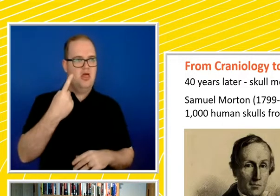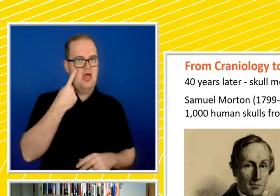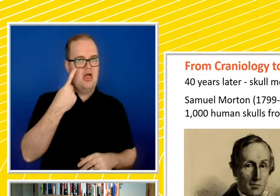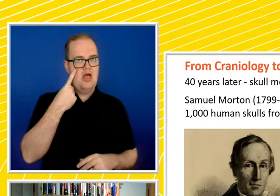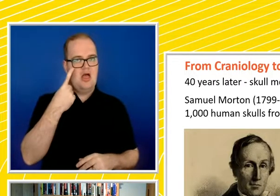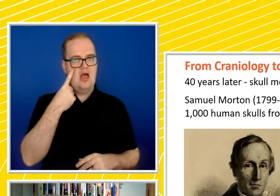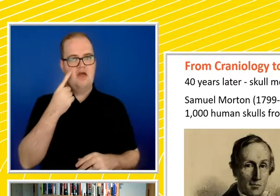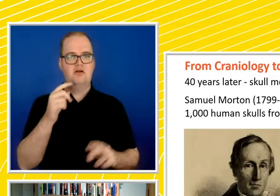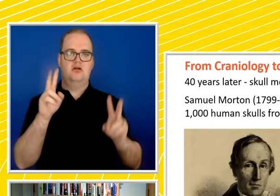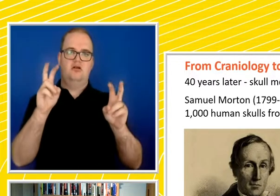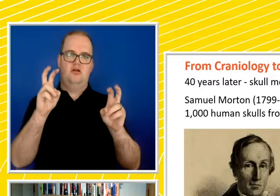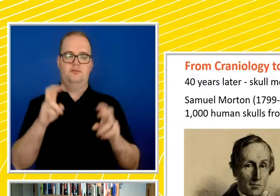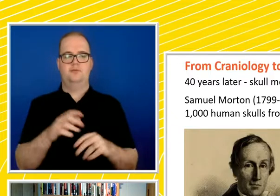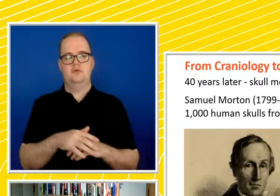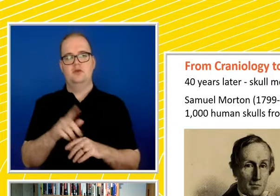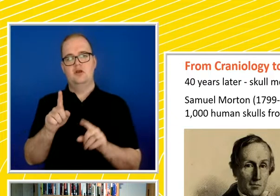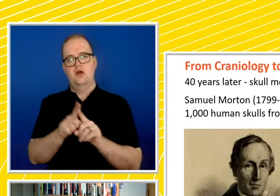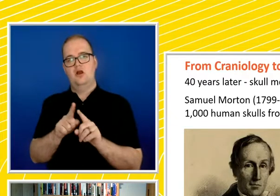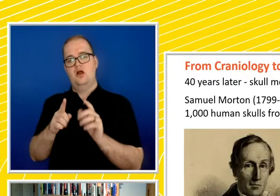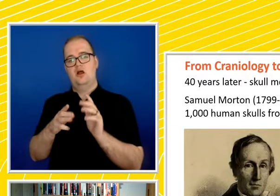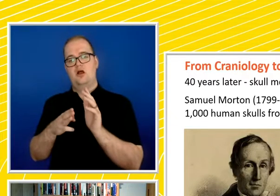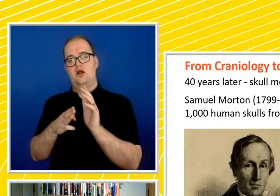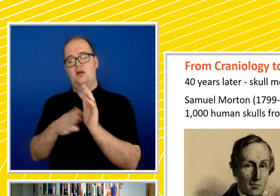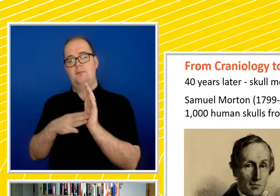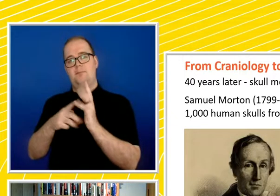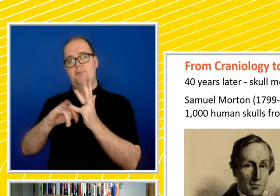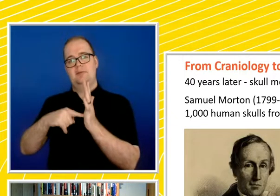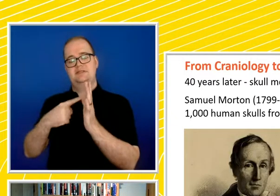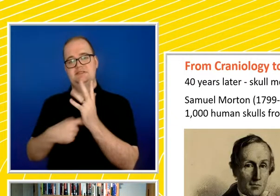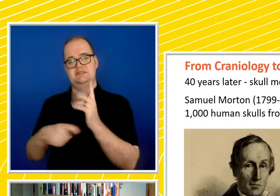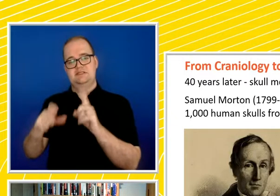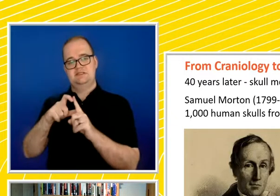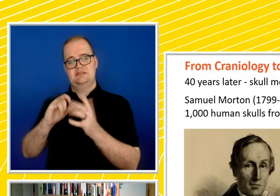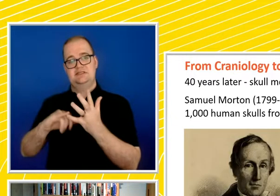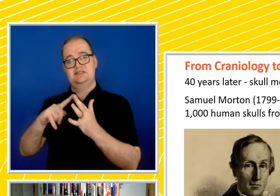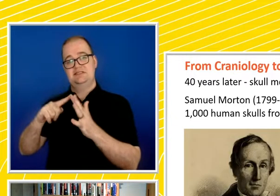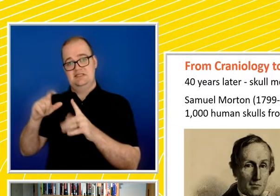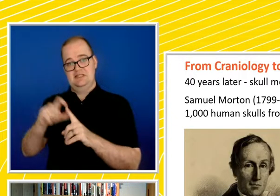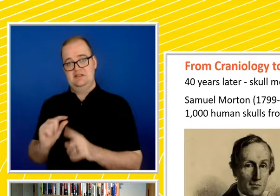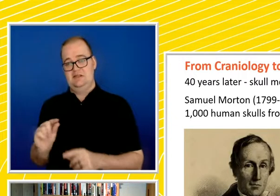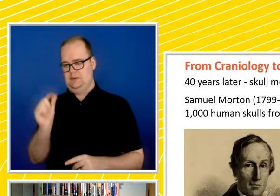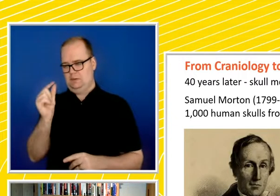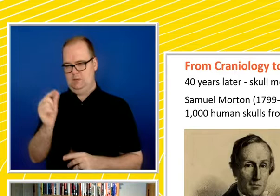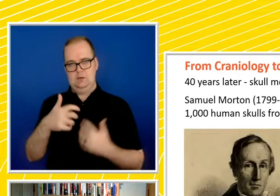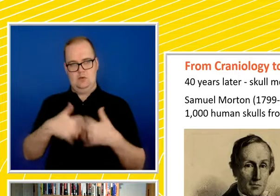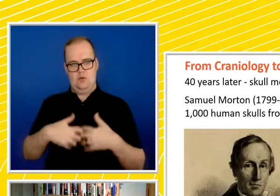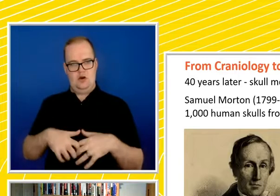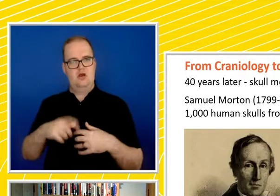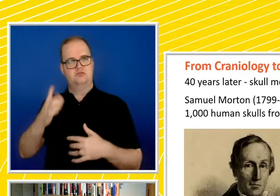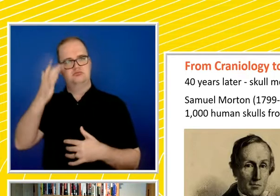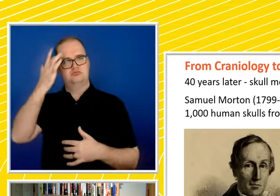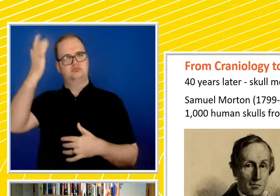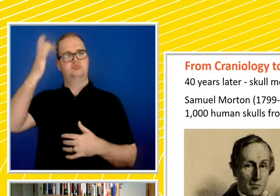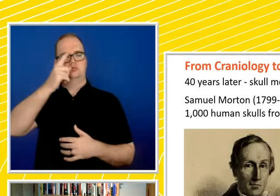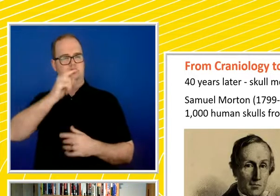apparently mustard seed is very consistent, and he uses mustard seed in order to determine intellectual capacity. He believed